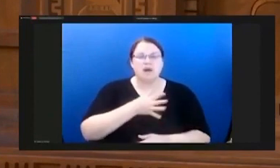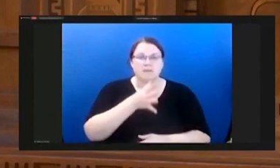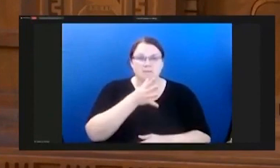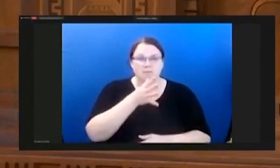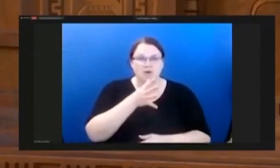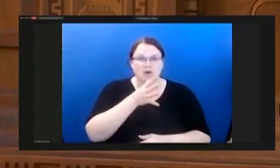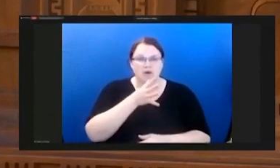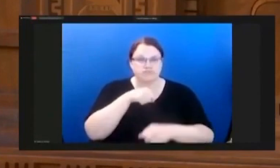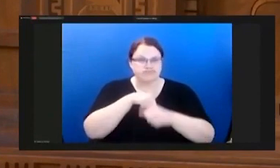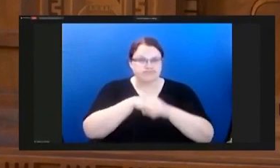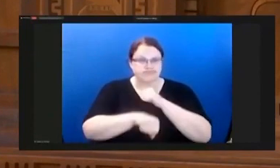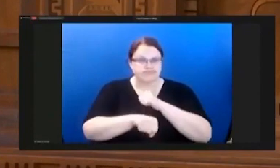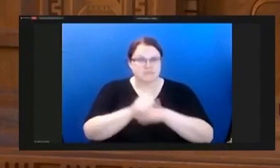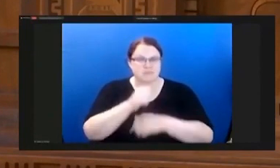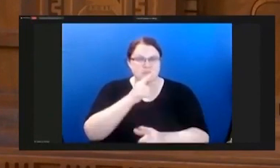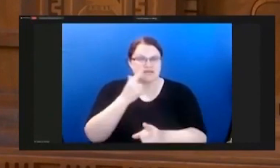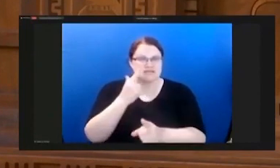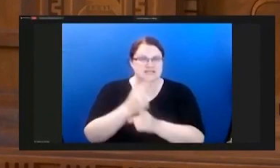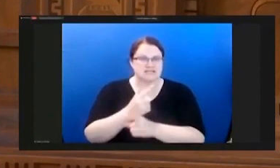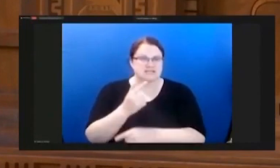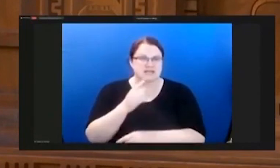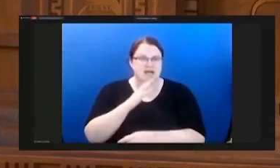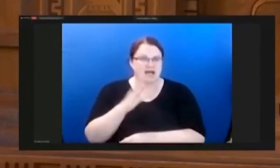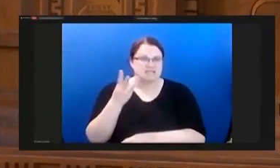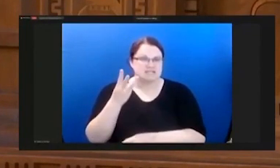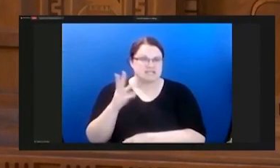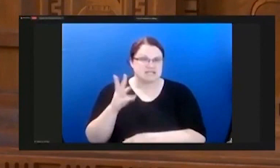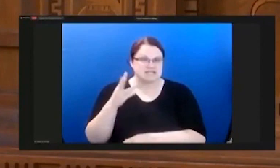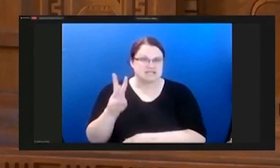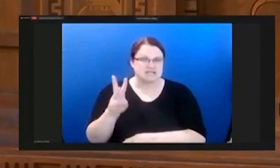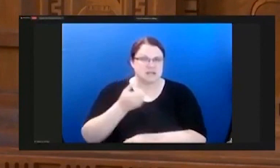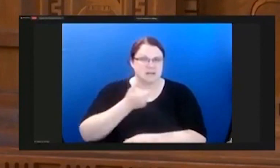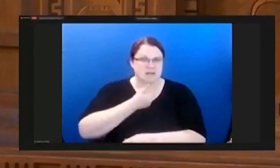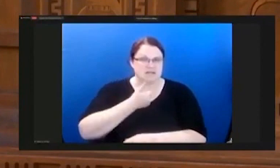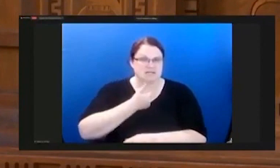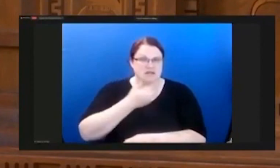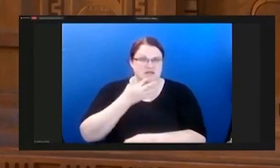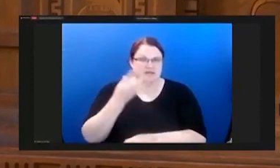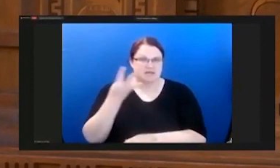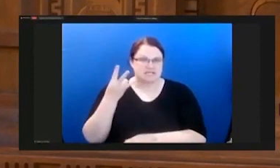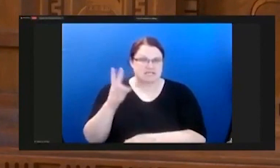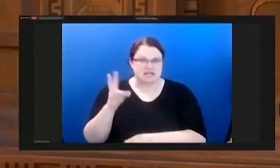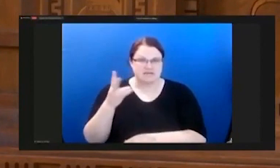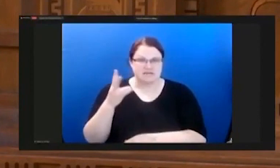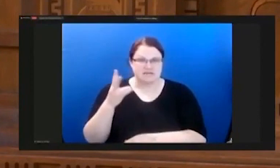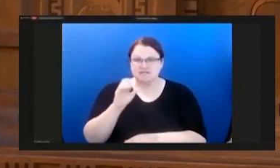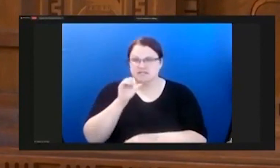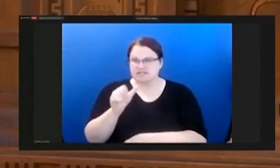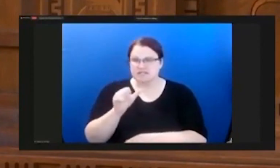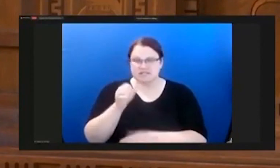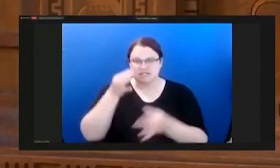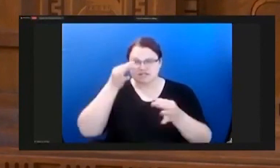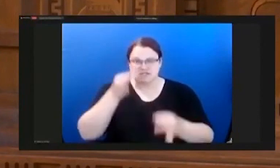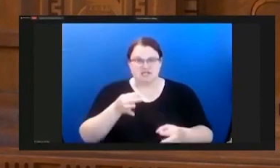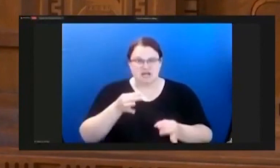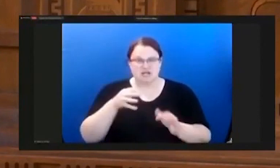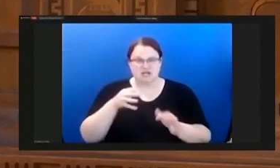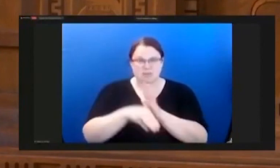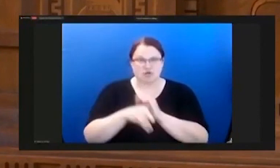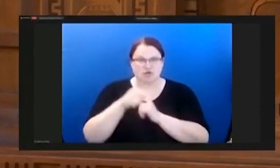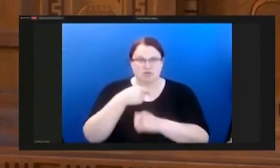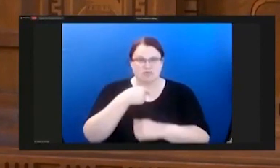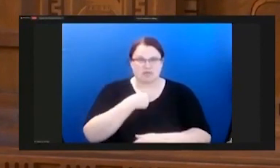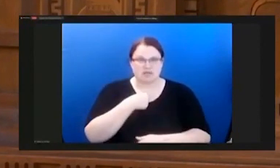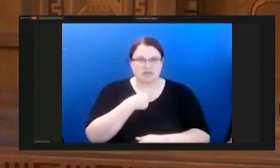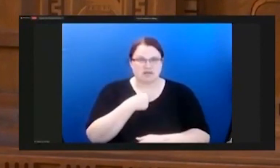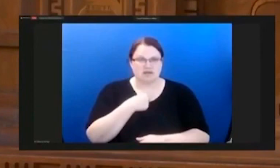birth to my sister at 16 and me at 17. She didn't choose to murder me. And none of y'all sitting in here, none of